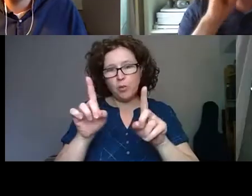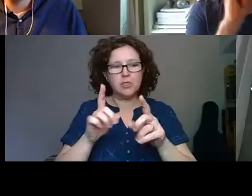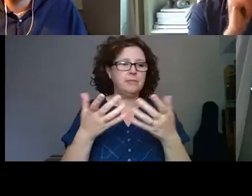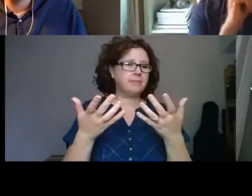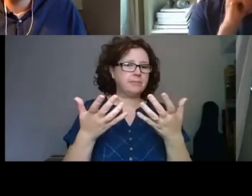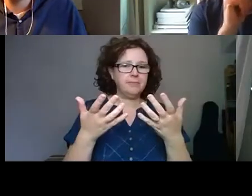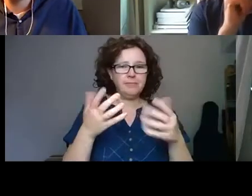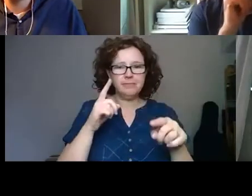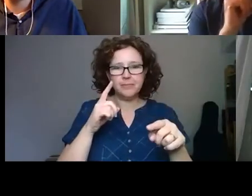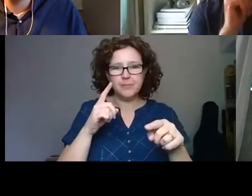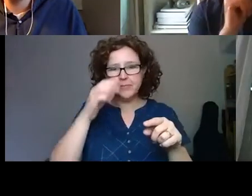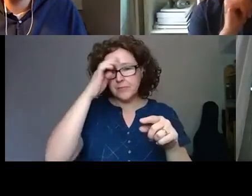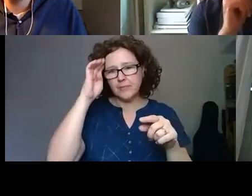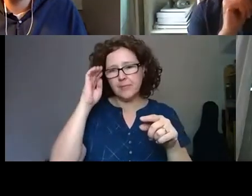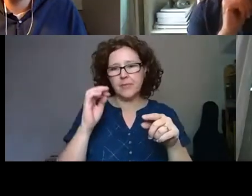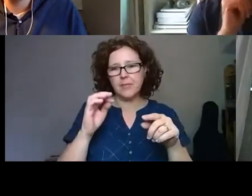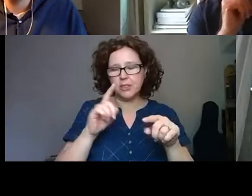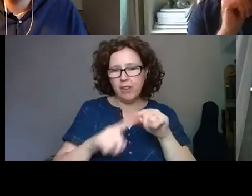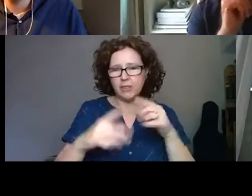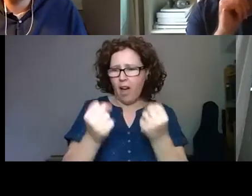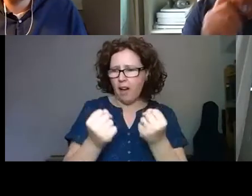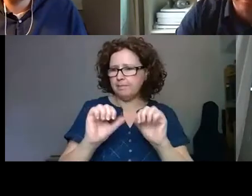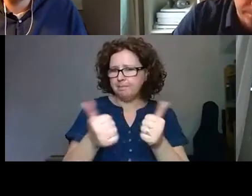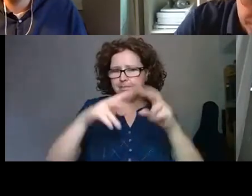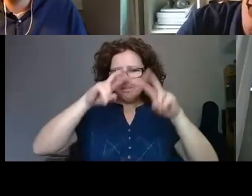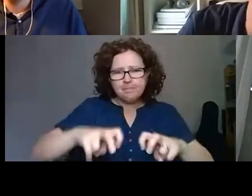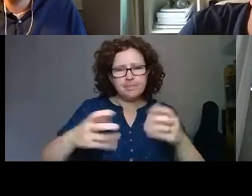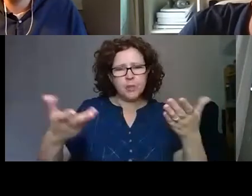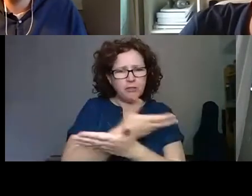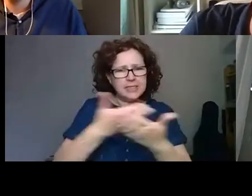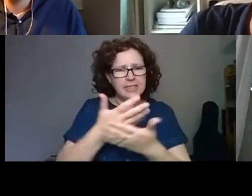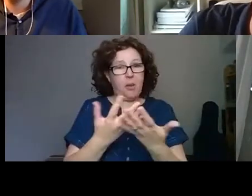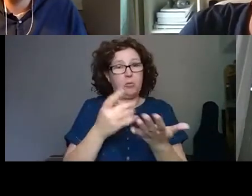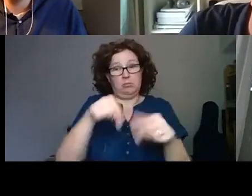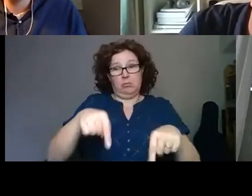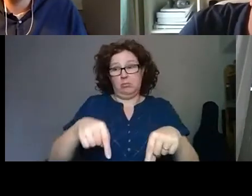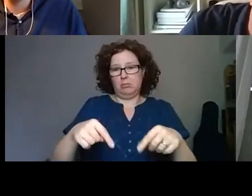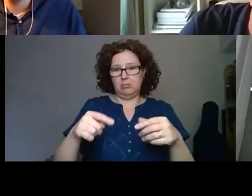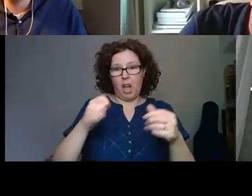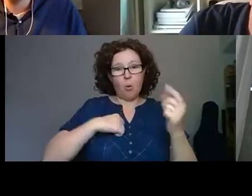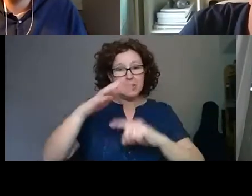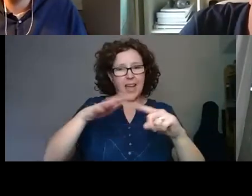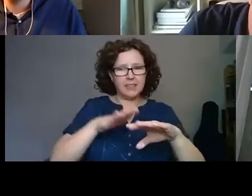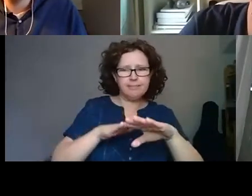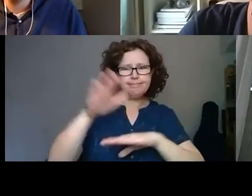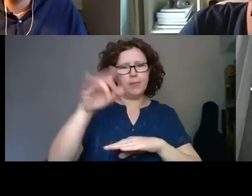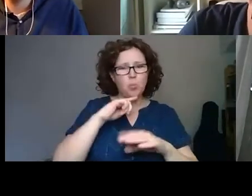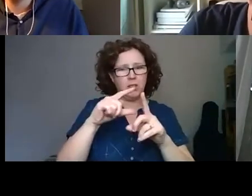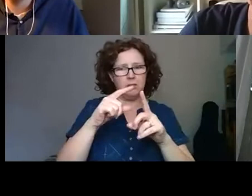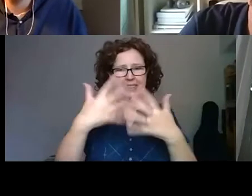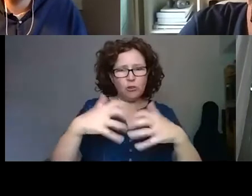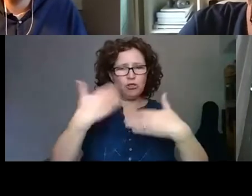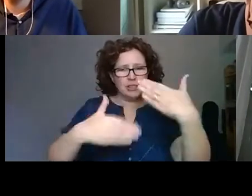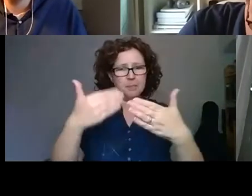conversations about where we are heading in a technologically advanced society. But also, on the other hand,